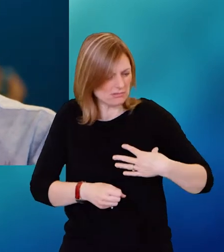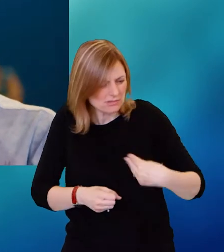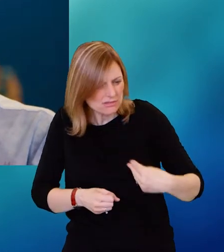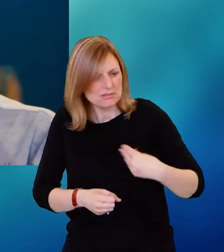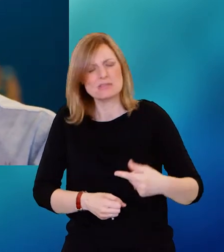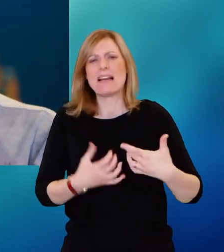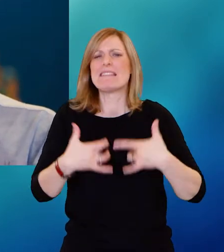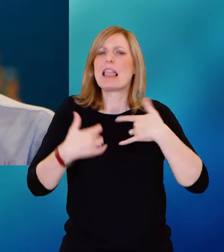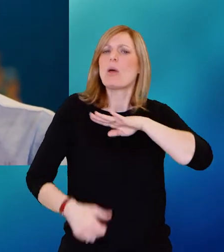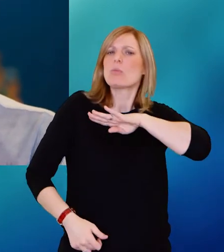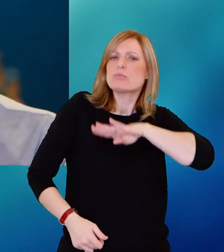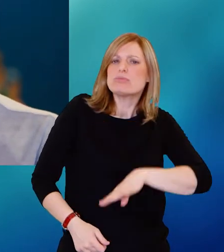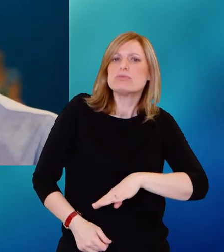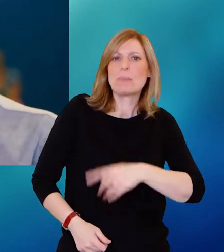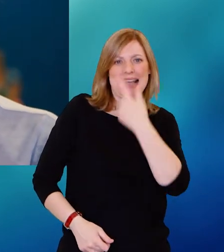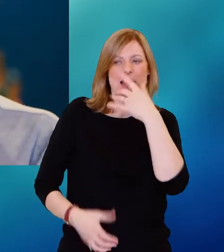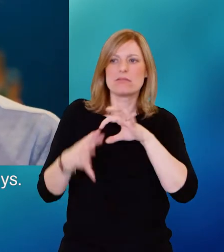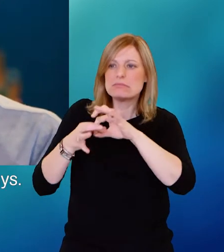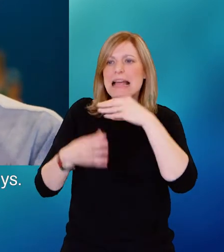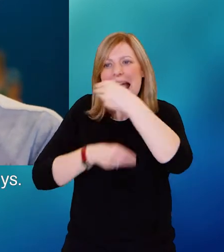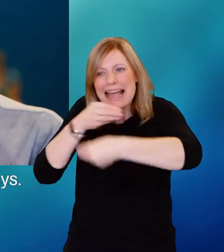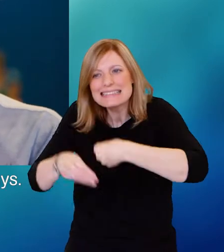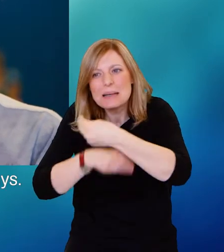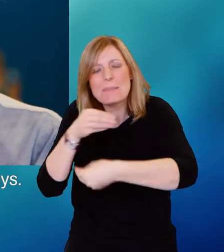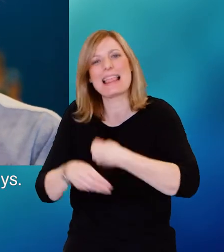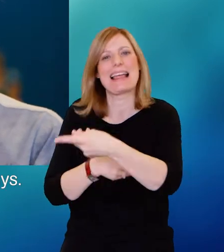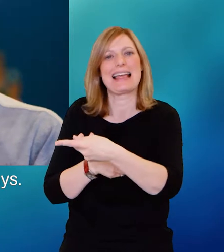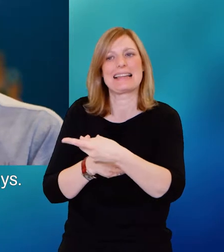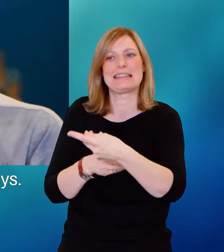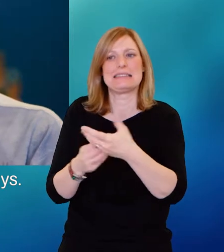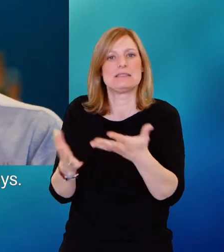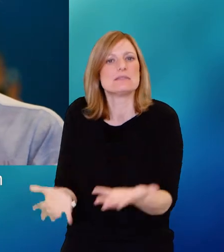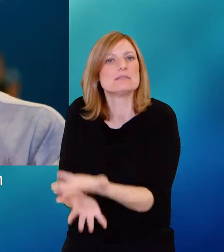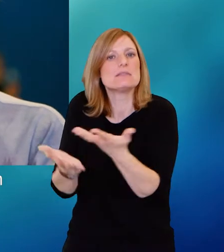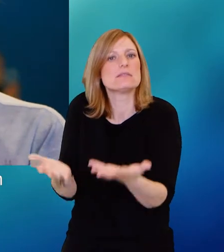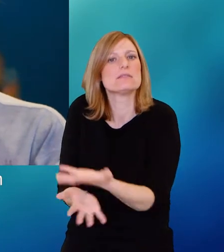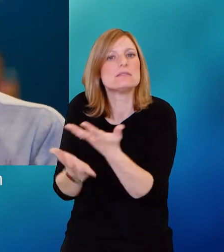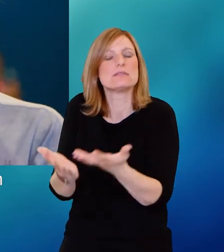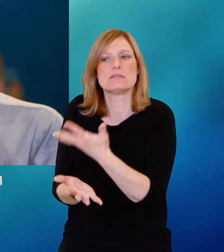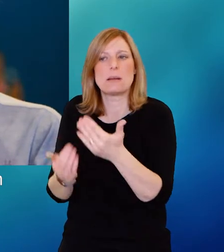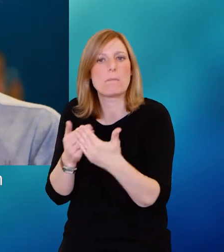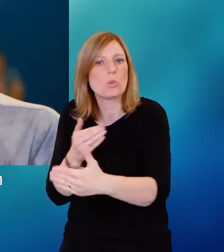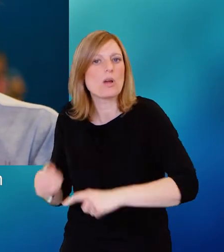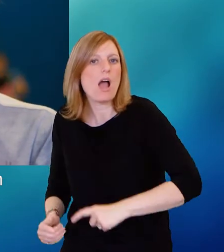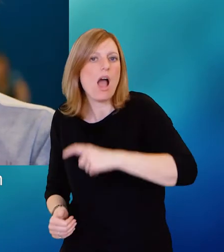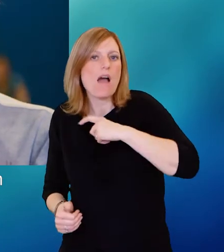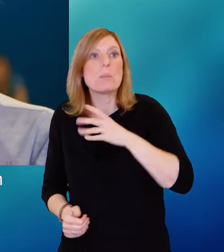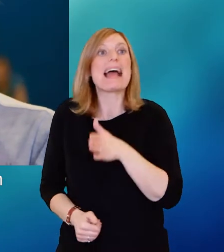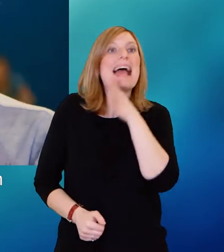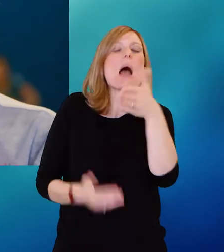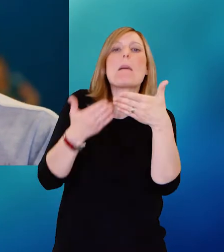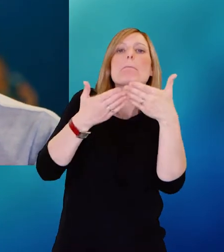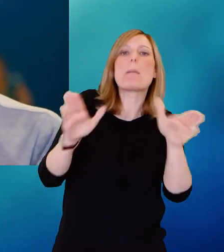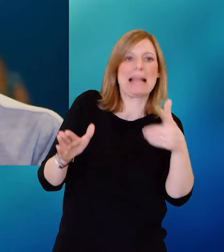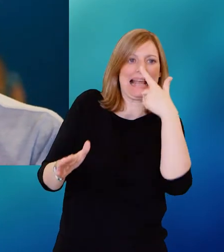where I felt down about not being able to latch on properly in early days and helping people with their compliments